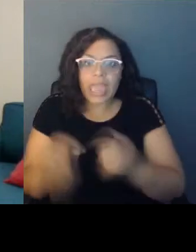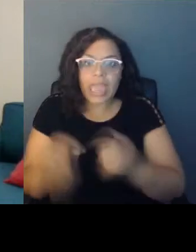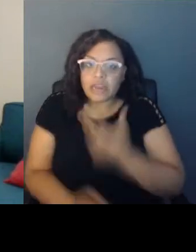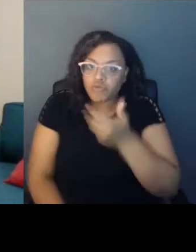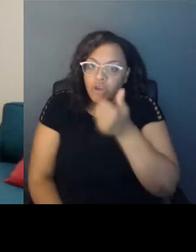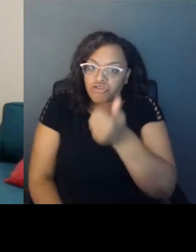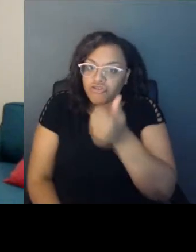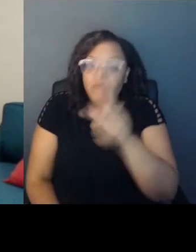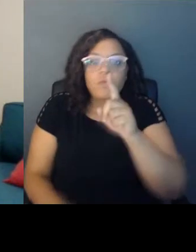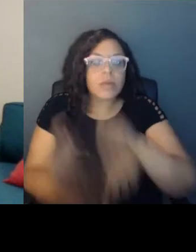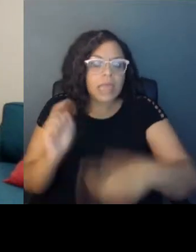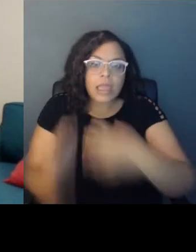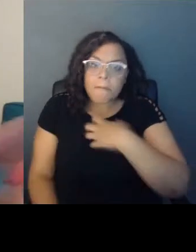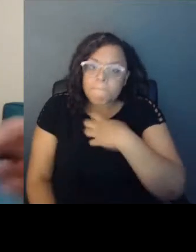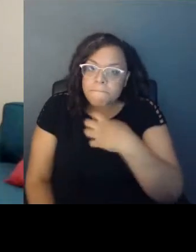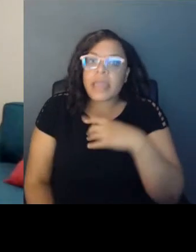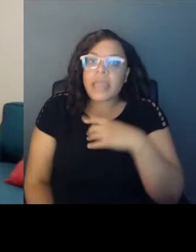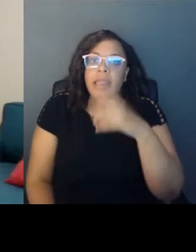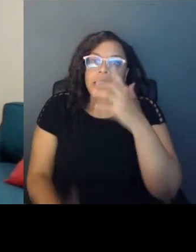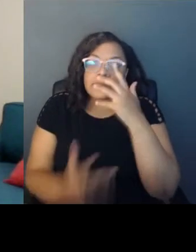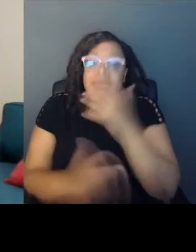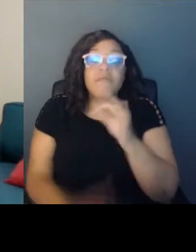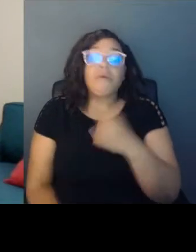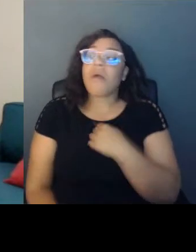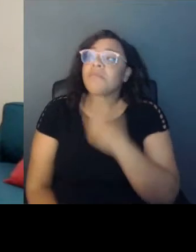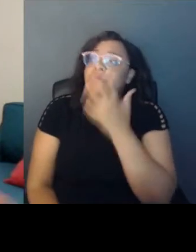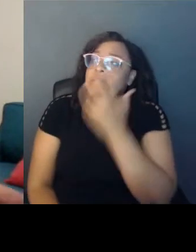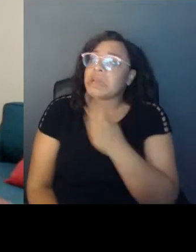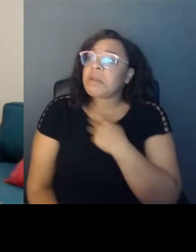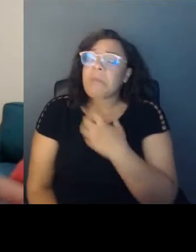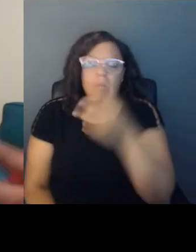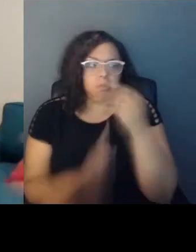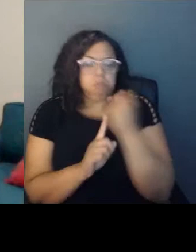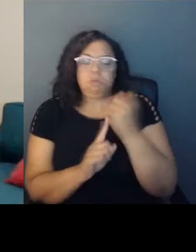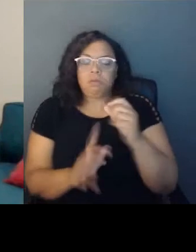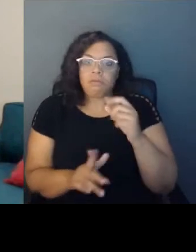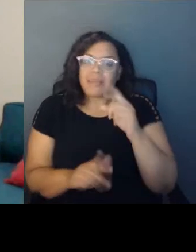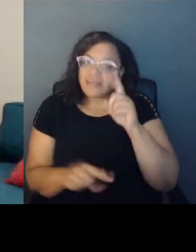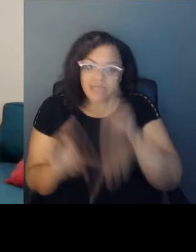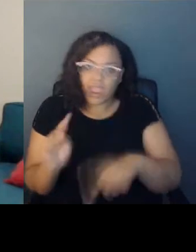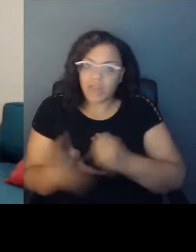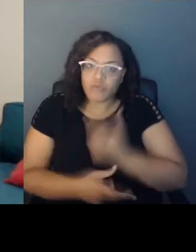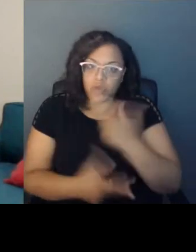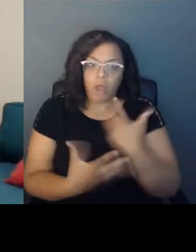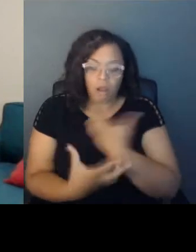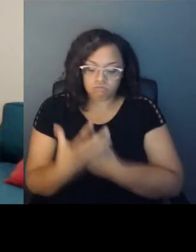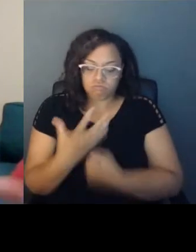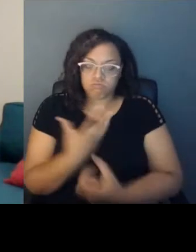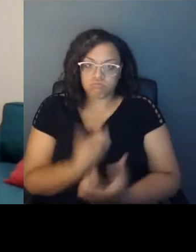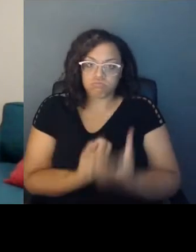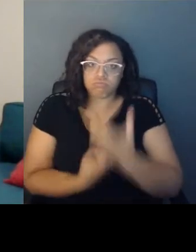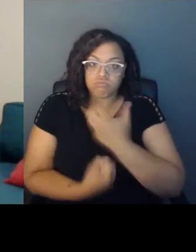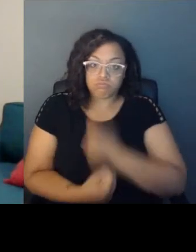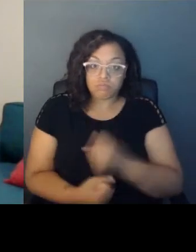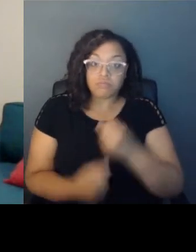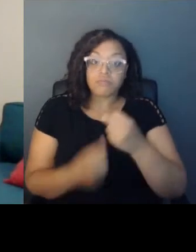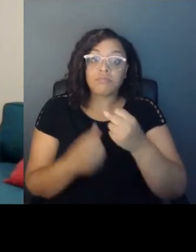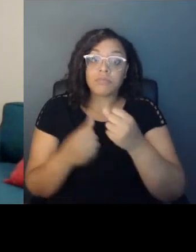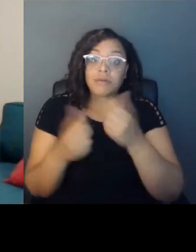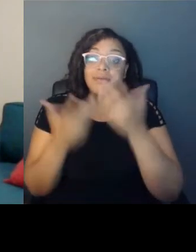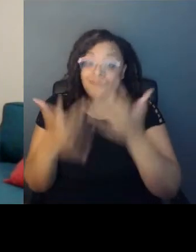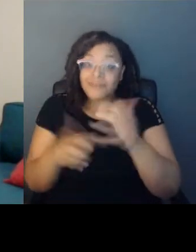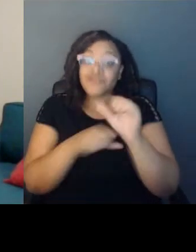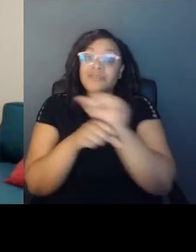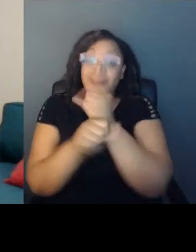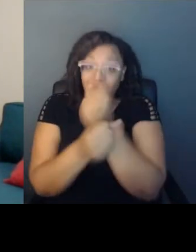You could not be sad. And then even after slavery ended, if you wanted something for yourself or if you had a history of running around